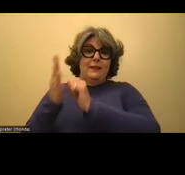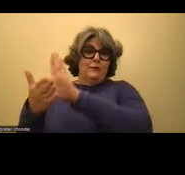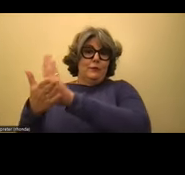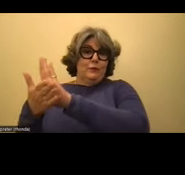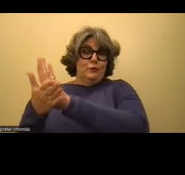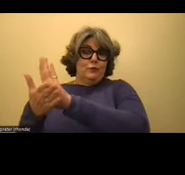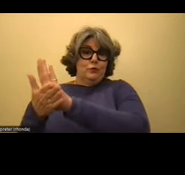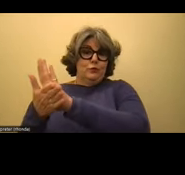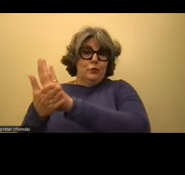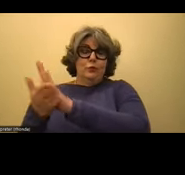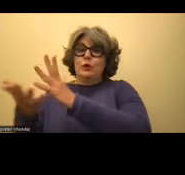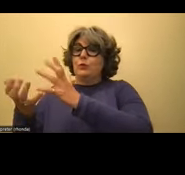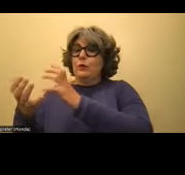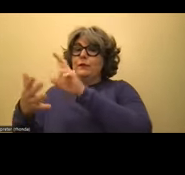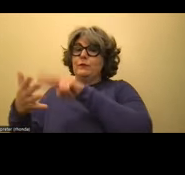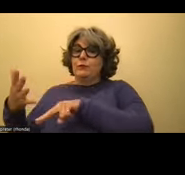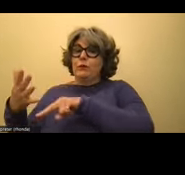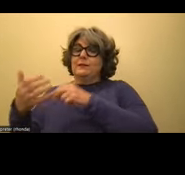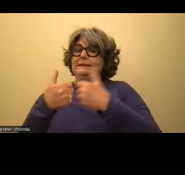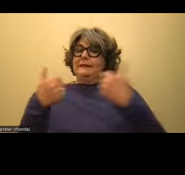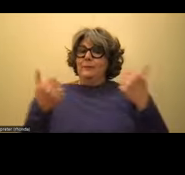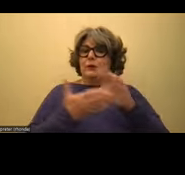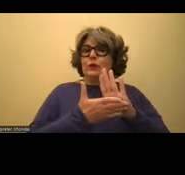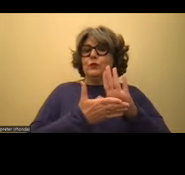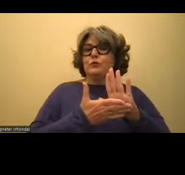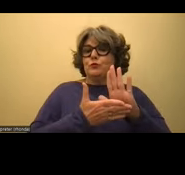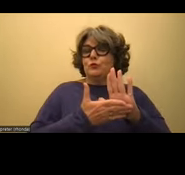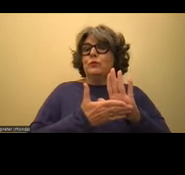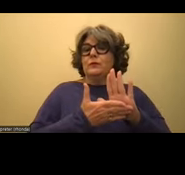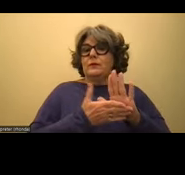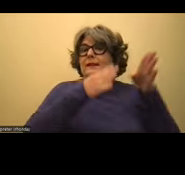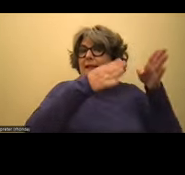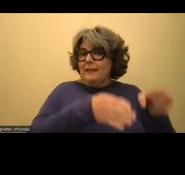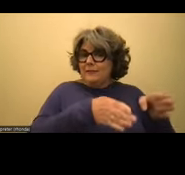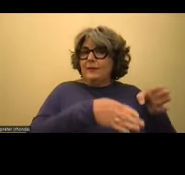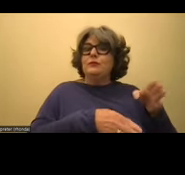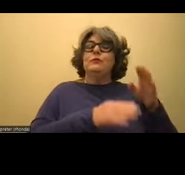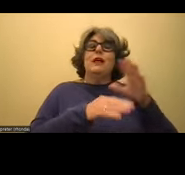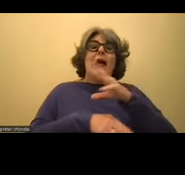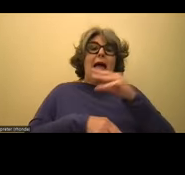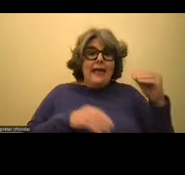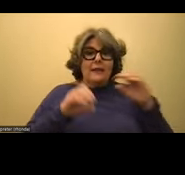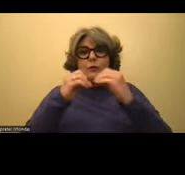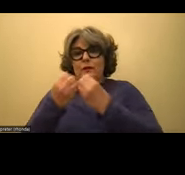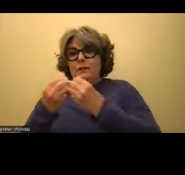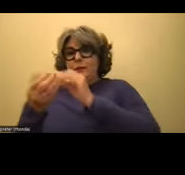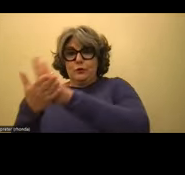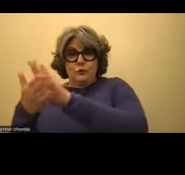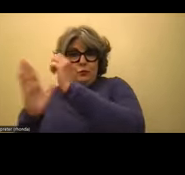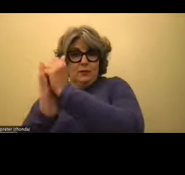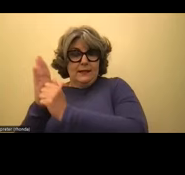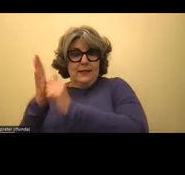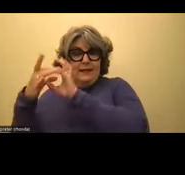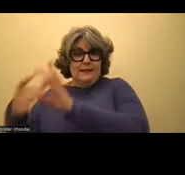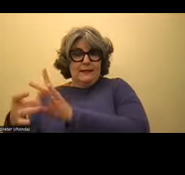want your children to read outside of school, that's why we really encourage that individual and organizational account. So the school account that is linked